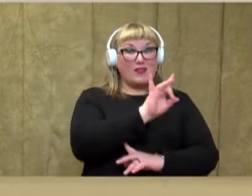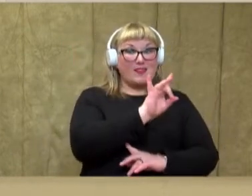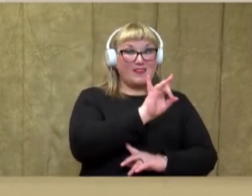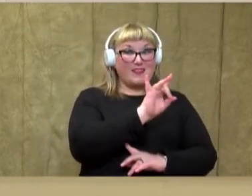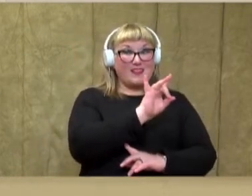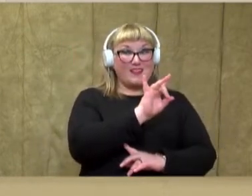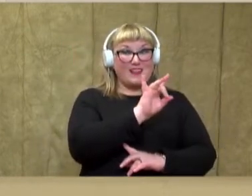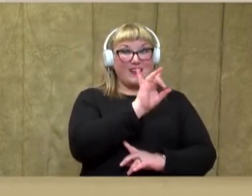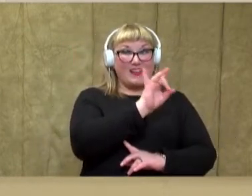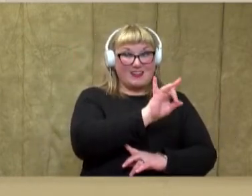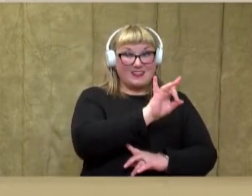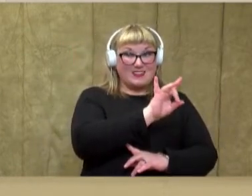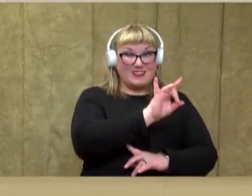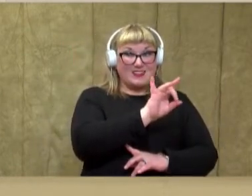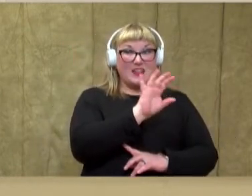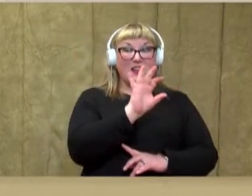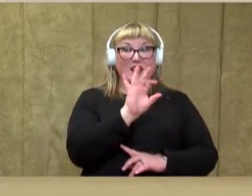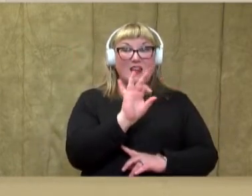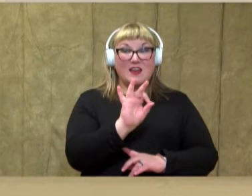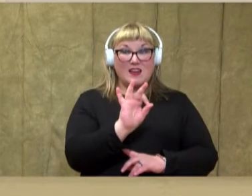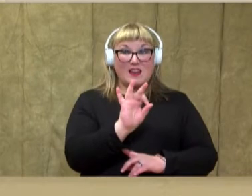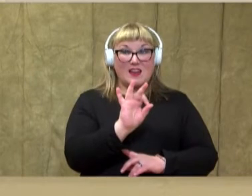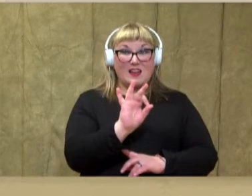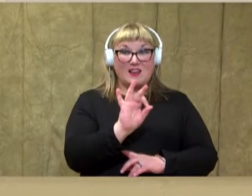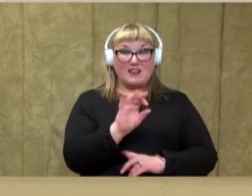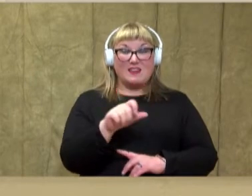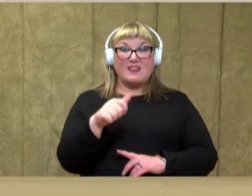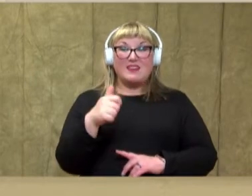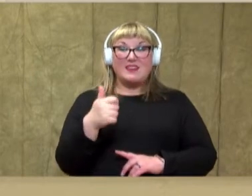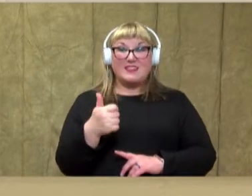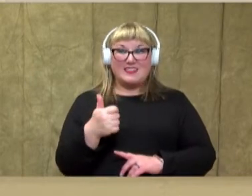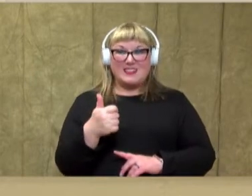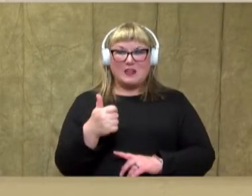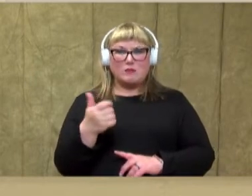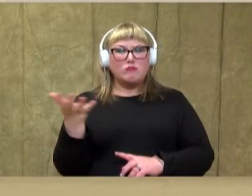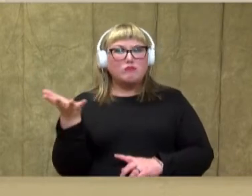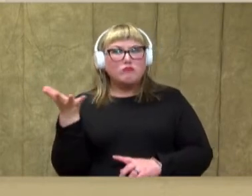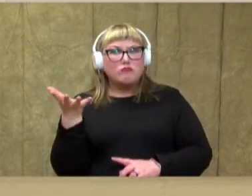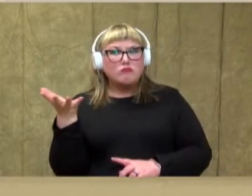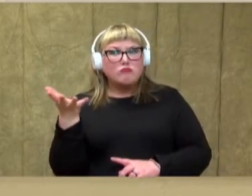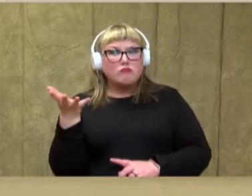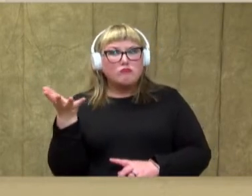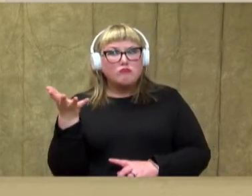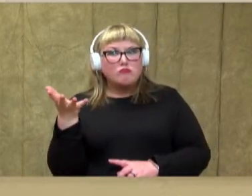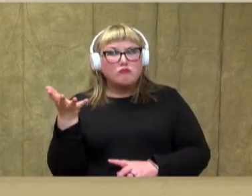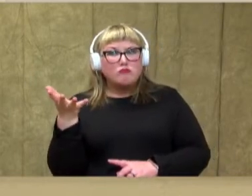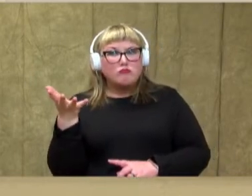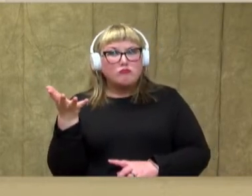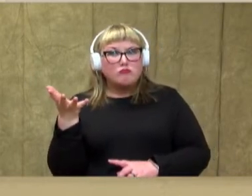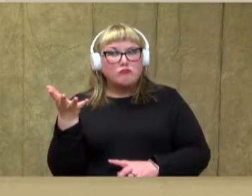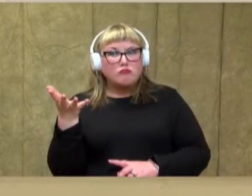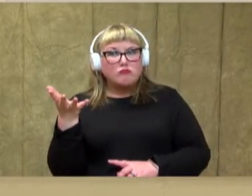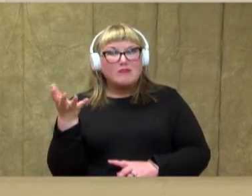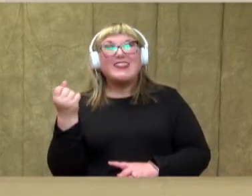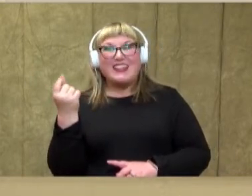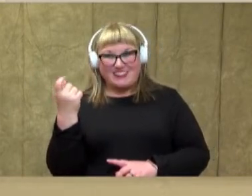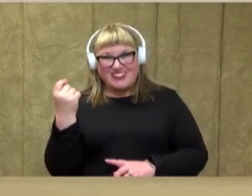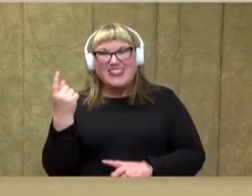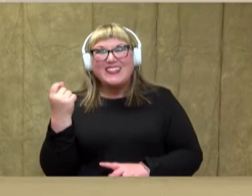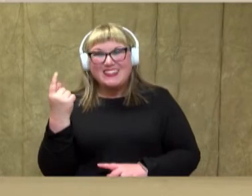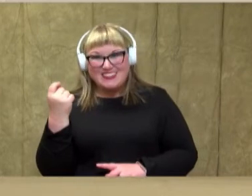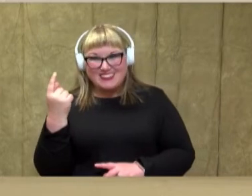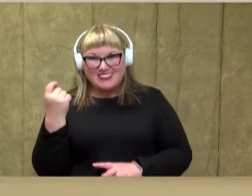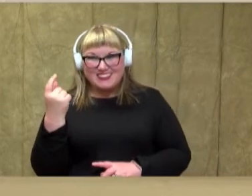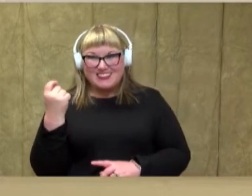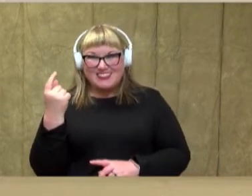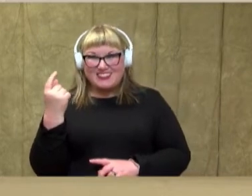let's count on. 8, 9, 10. What goes here? 11. Good